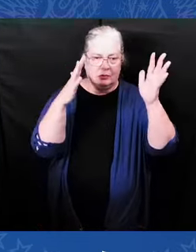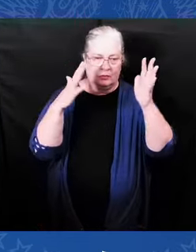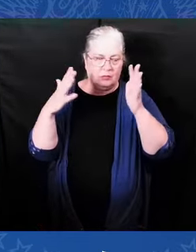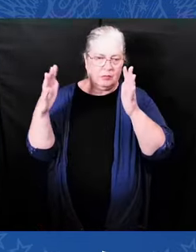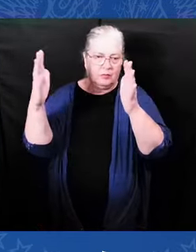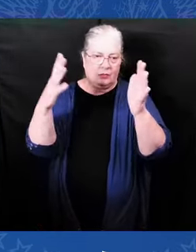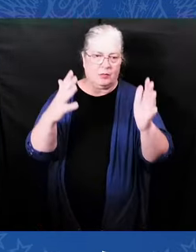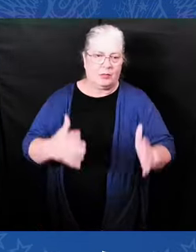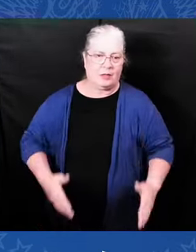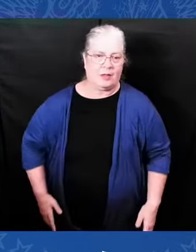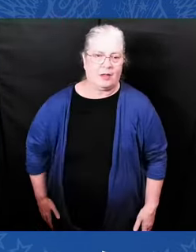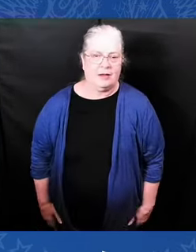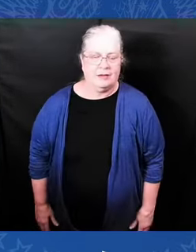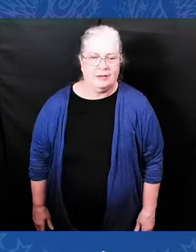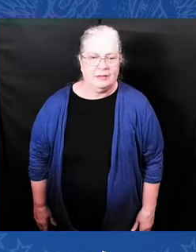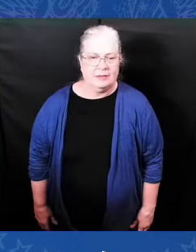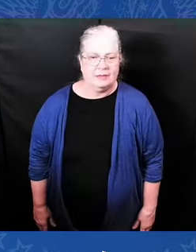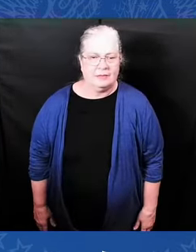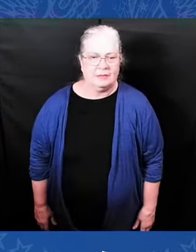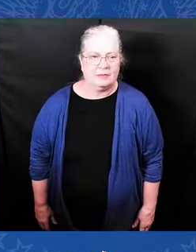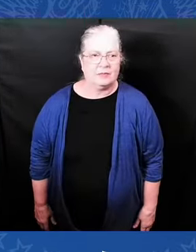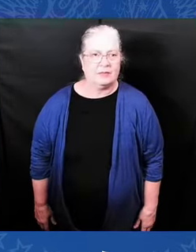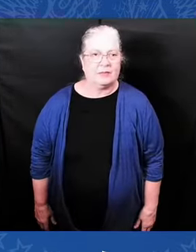Hello, hello, hello.